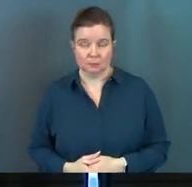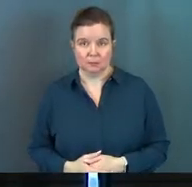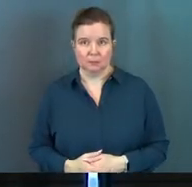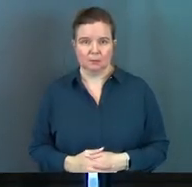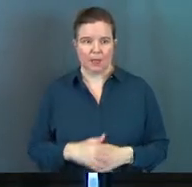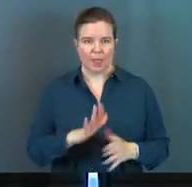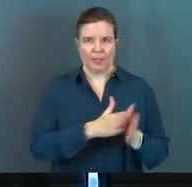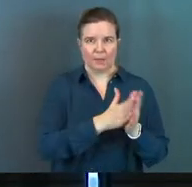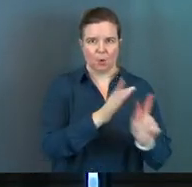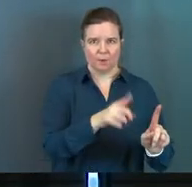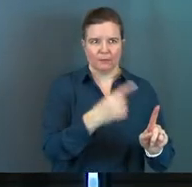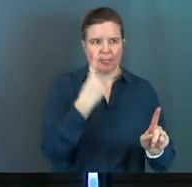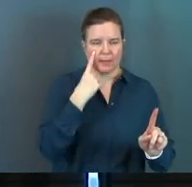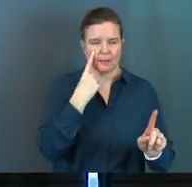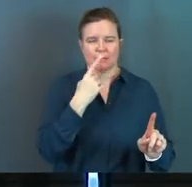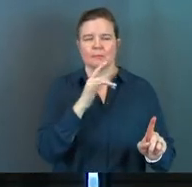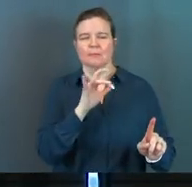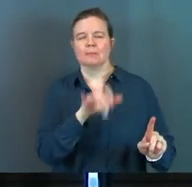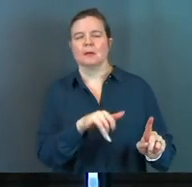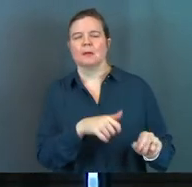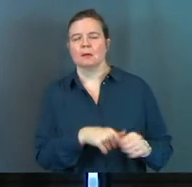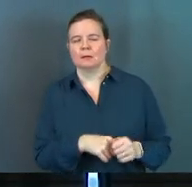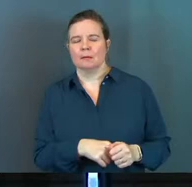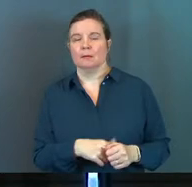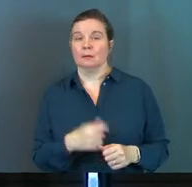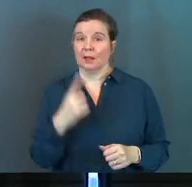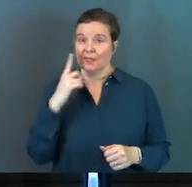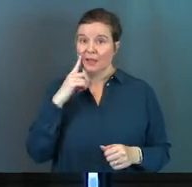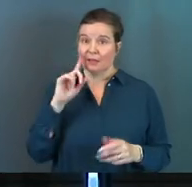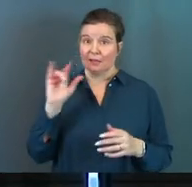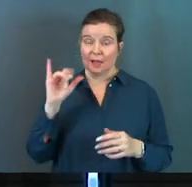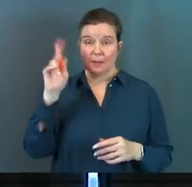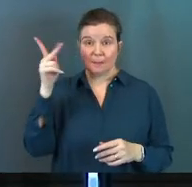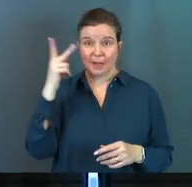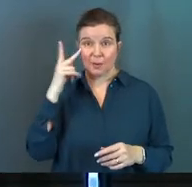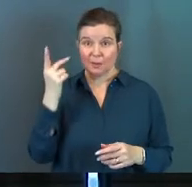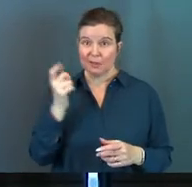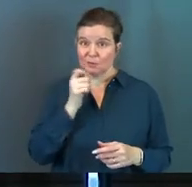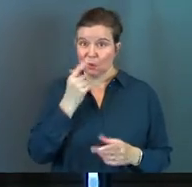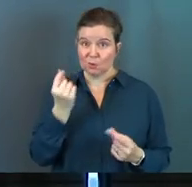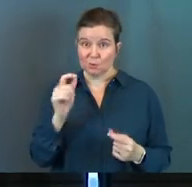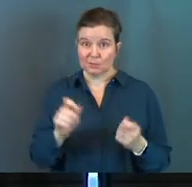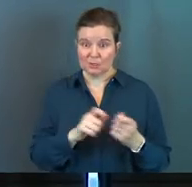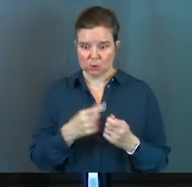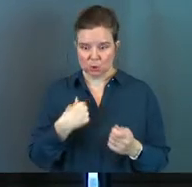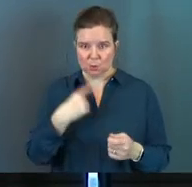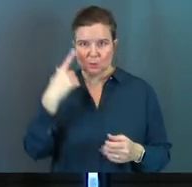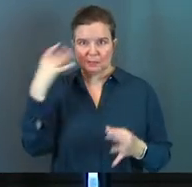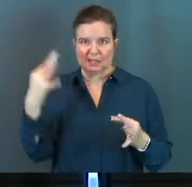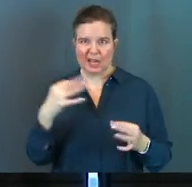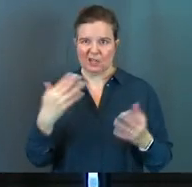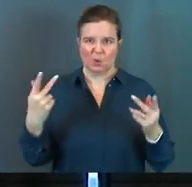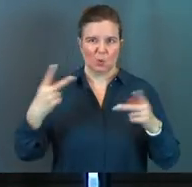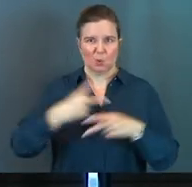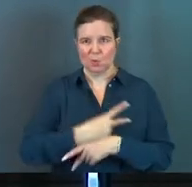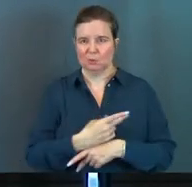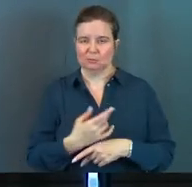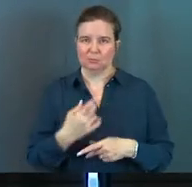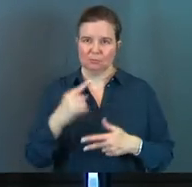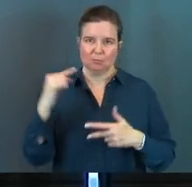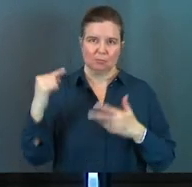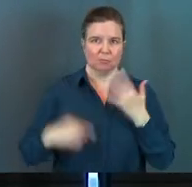Think about when your politicians don't tell you why they do a certain thing. Do you ever fill the vacuum with the darkest possible motive they could have?